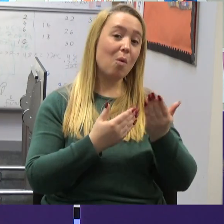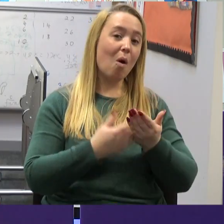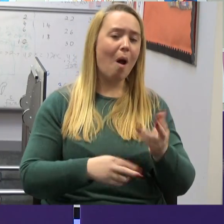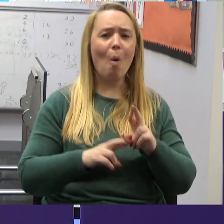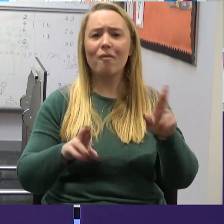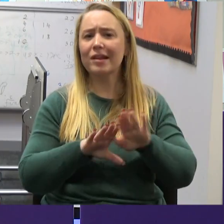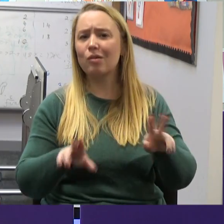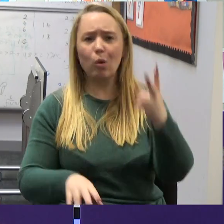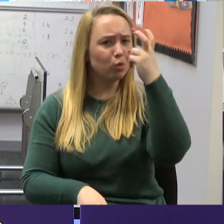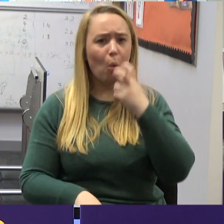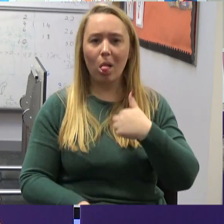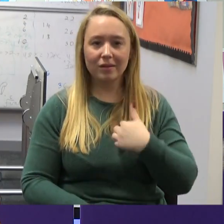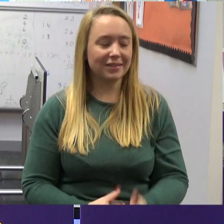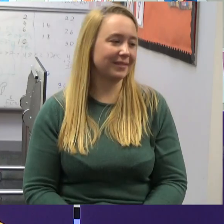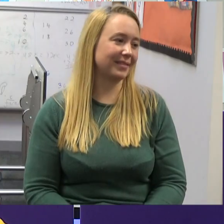if I'm not too old.